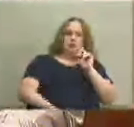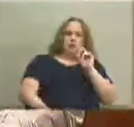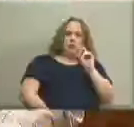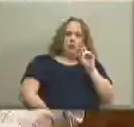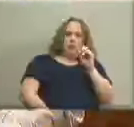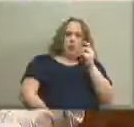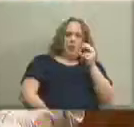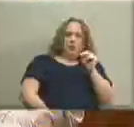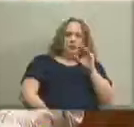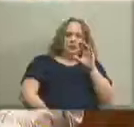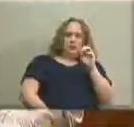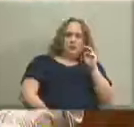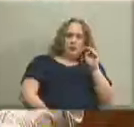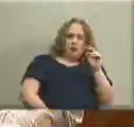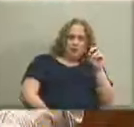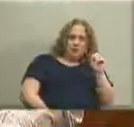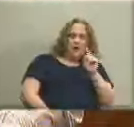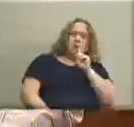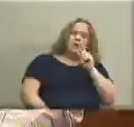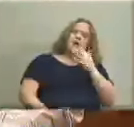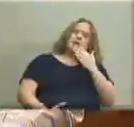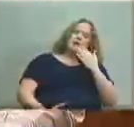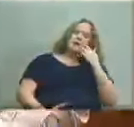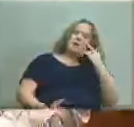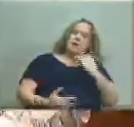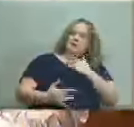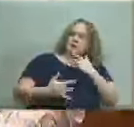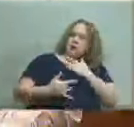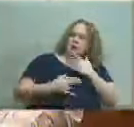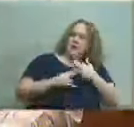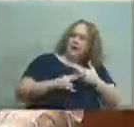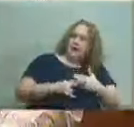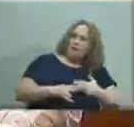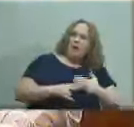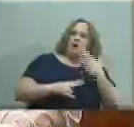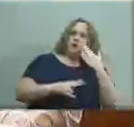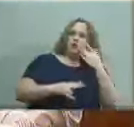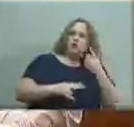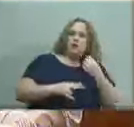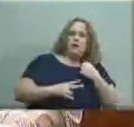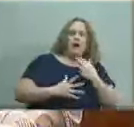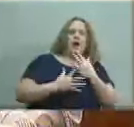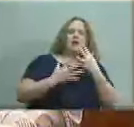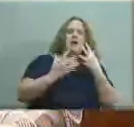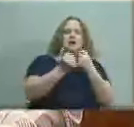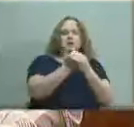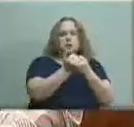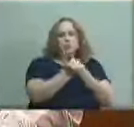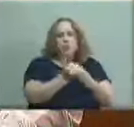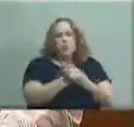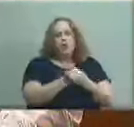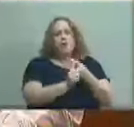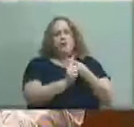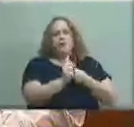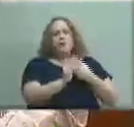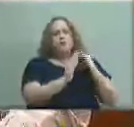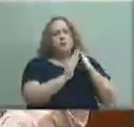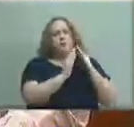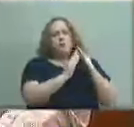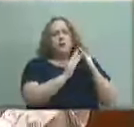consideration of naming the new school Norton Commons Elementary I know you've had a ton of support from letters from the community of Norton Commons